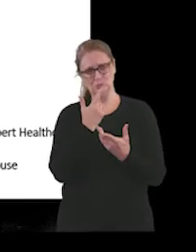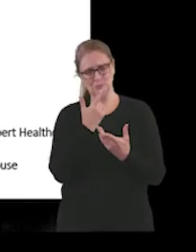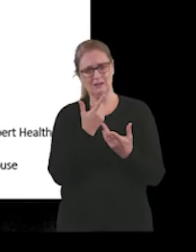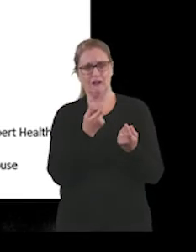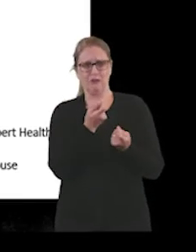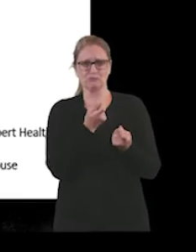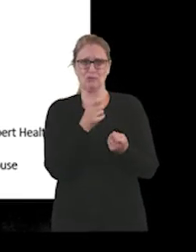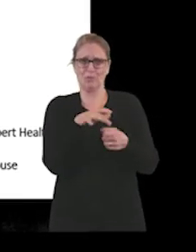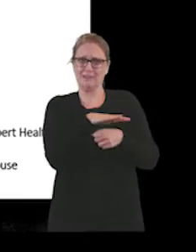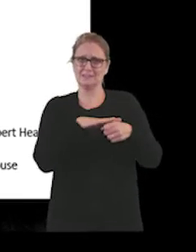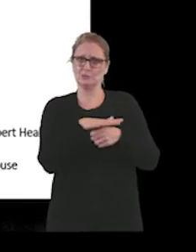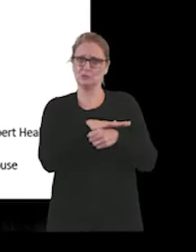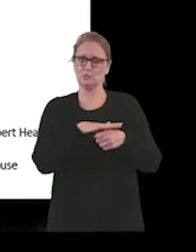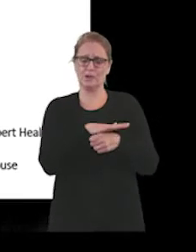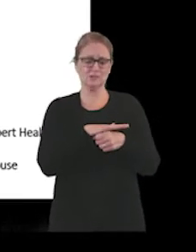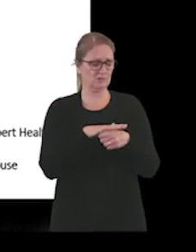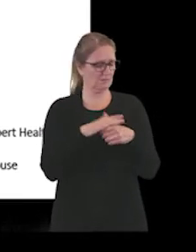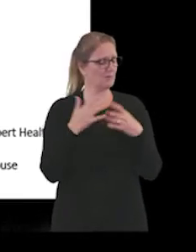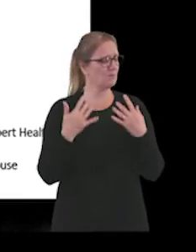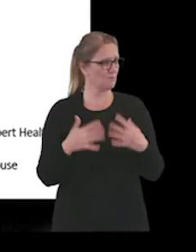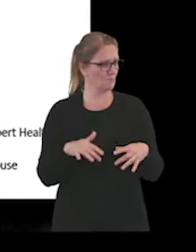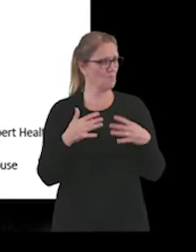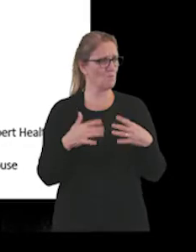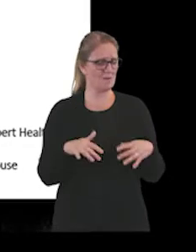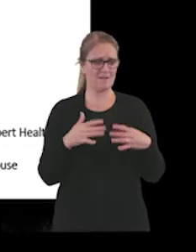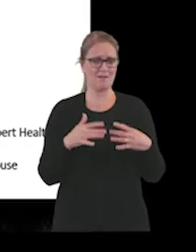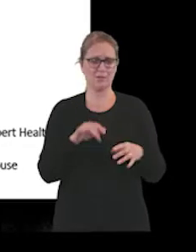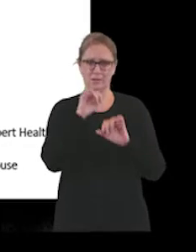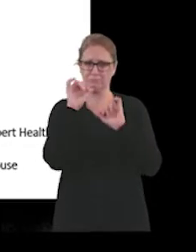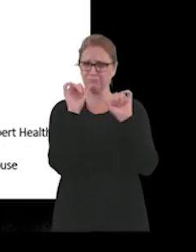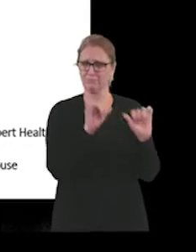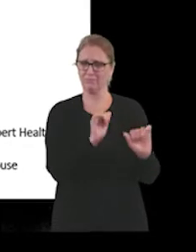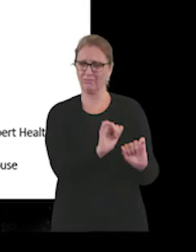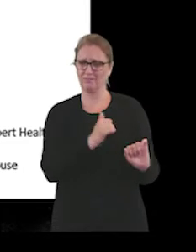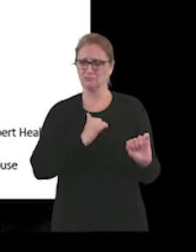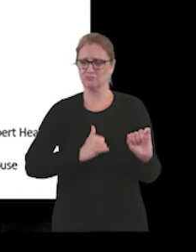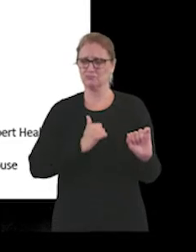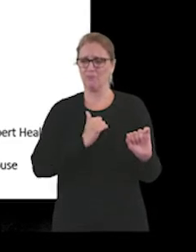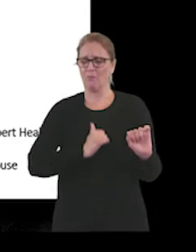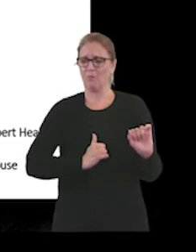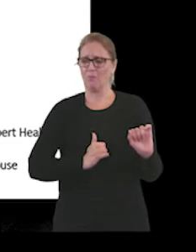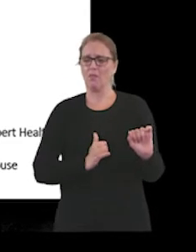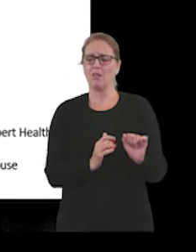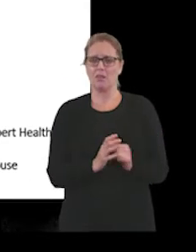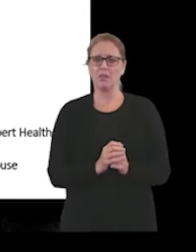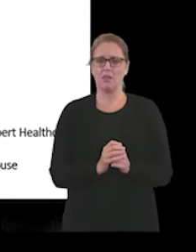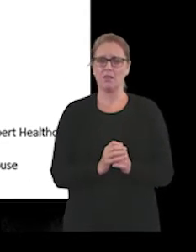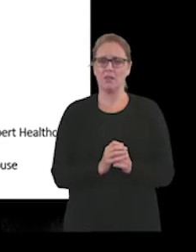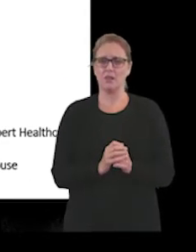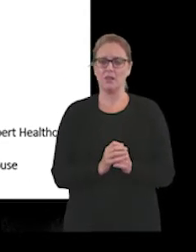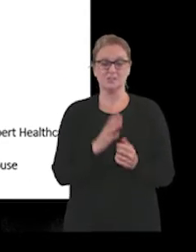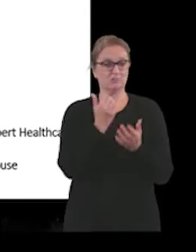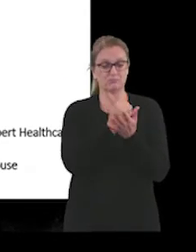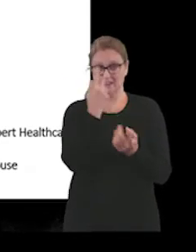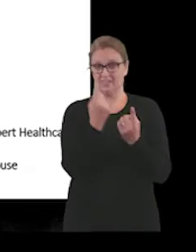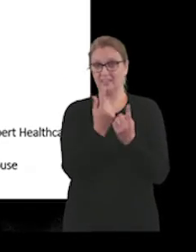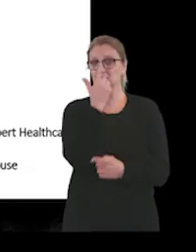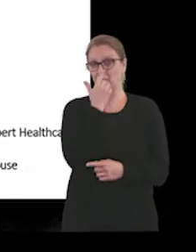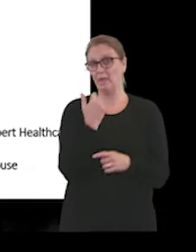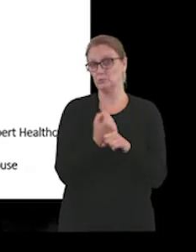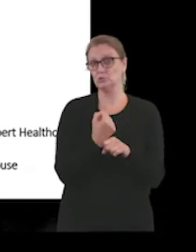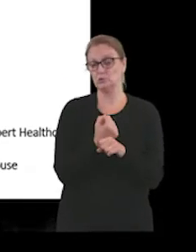they were really loving their role. And it's a brilliant thing to be able to do.